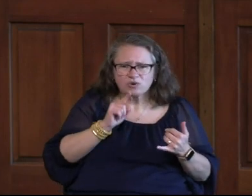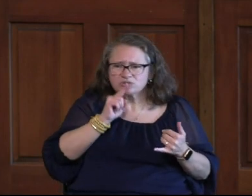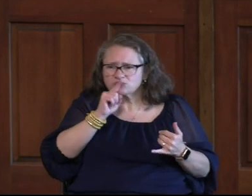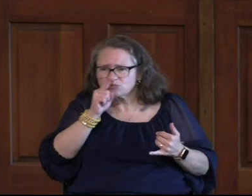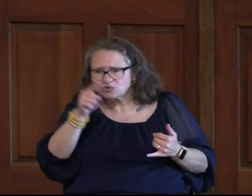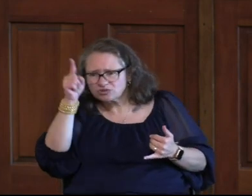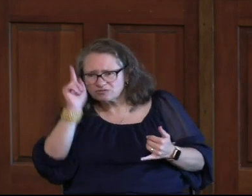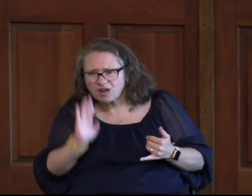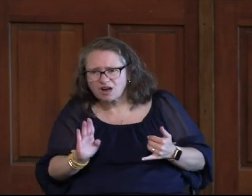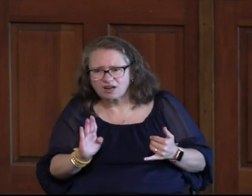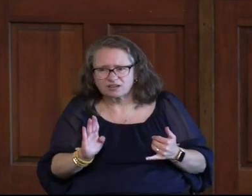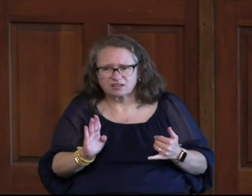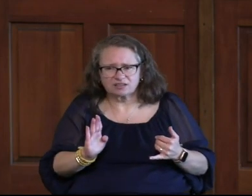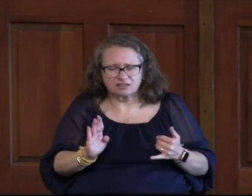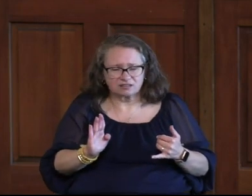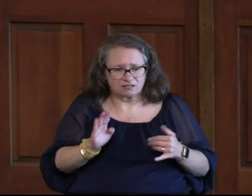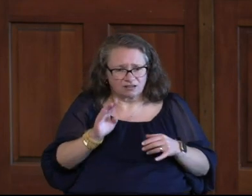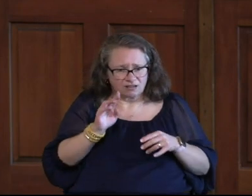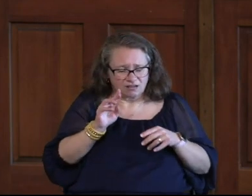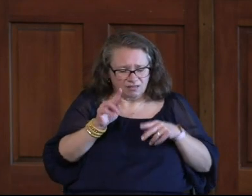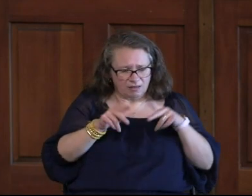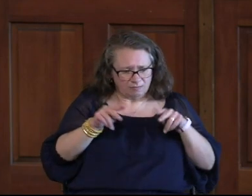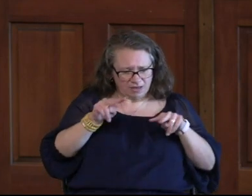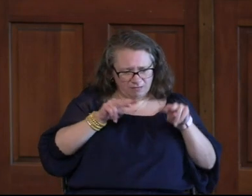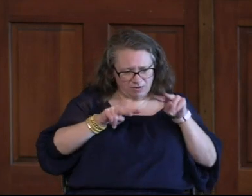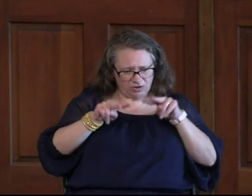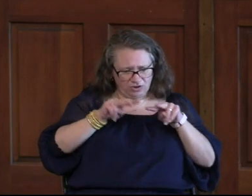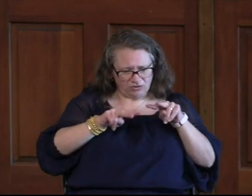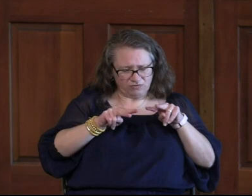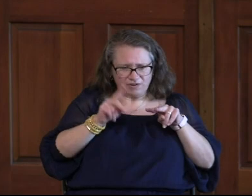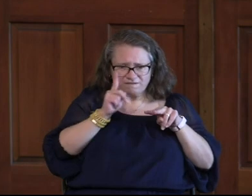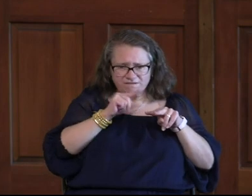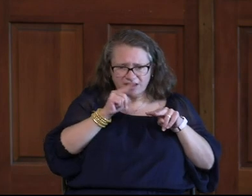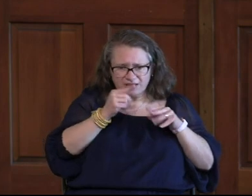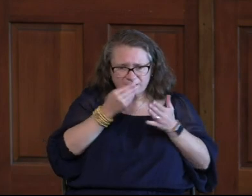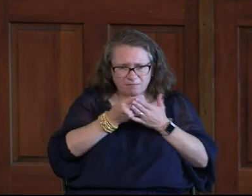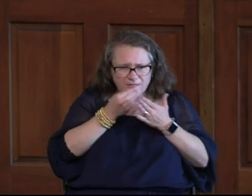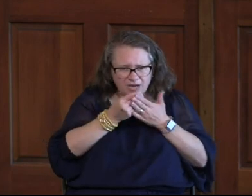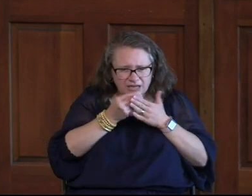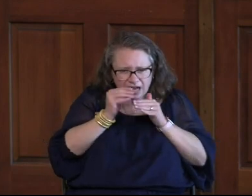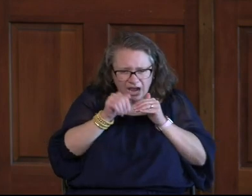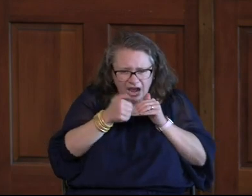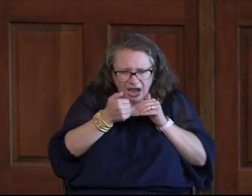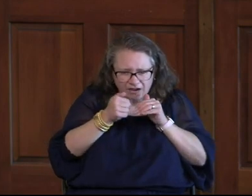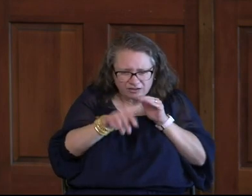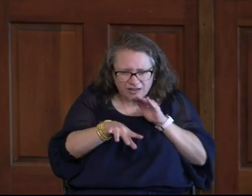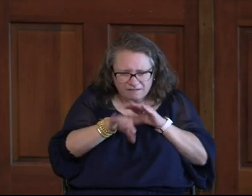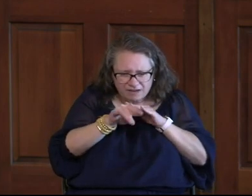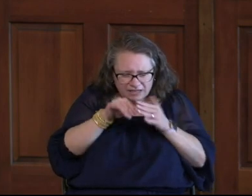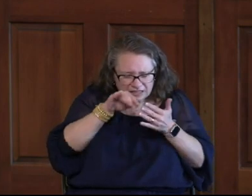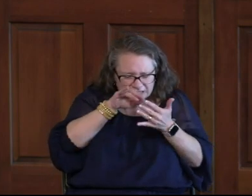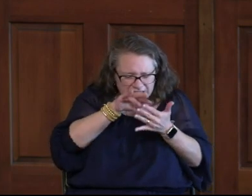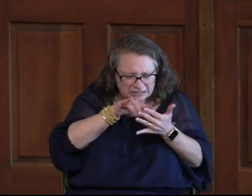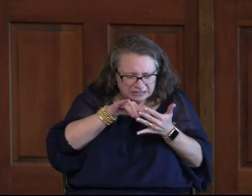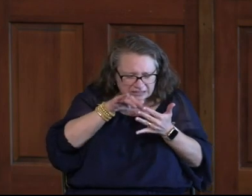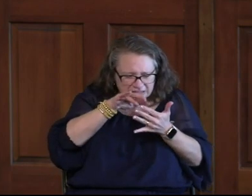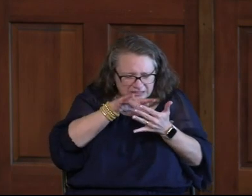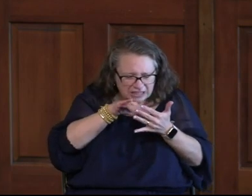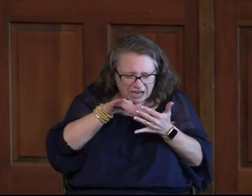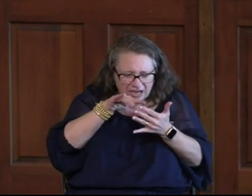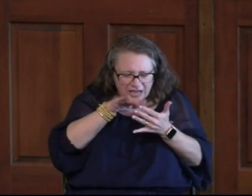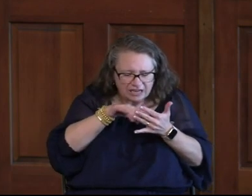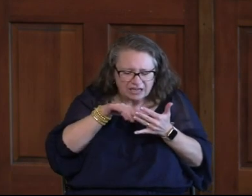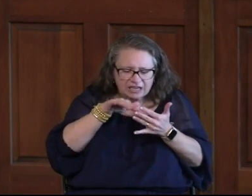You know When they Those people Look for Counterfeit bills How do they Find the counterfeits So they study All the Really